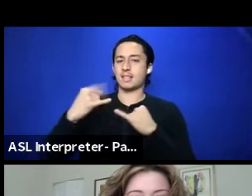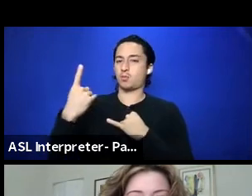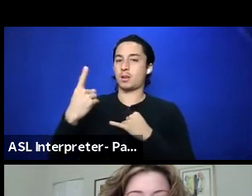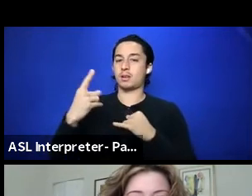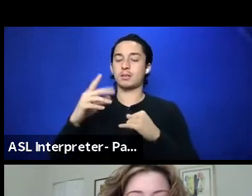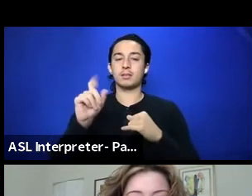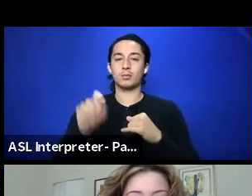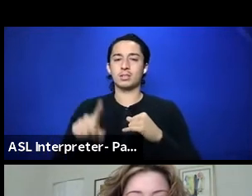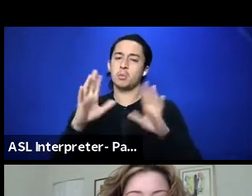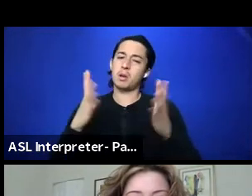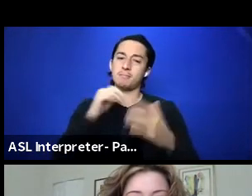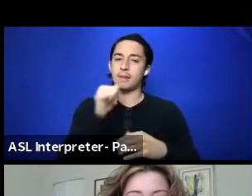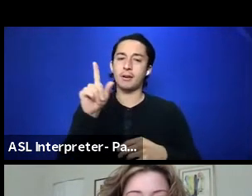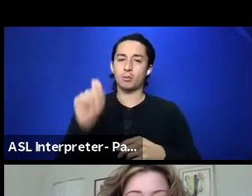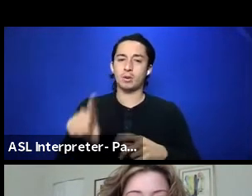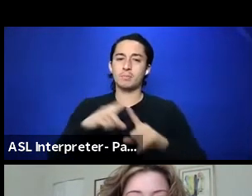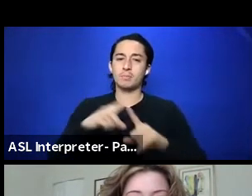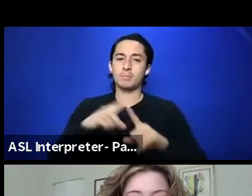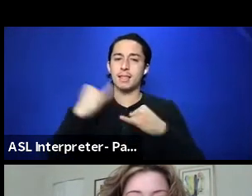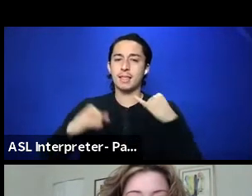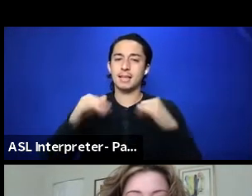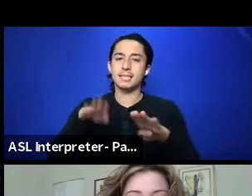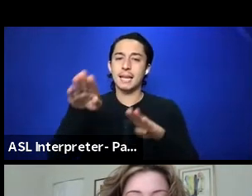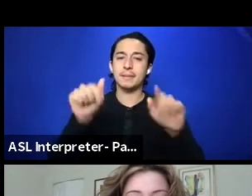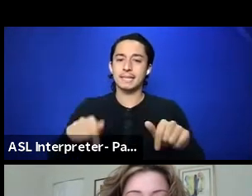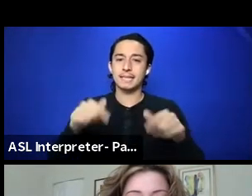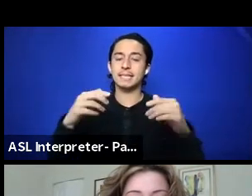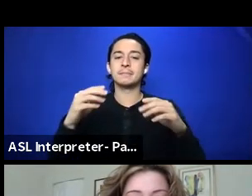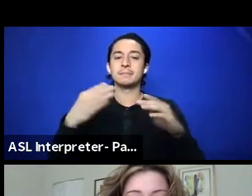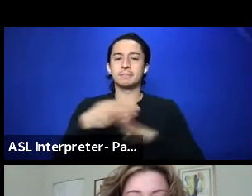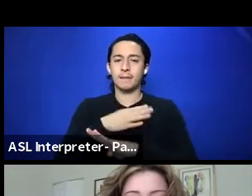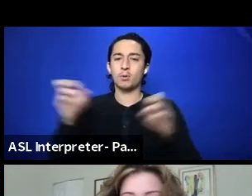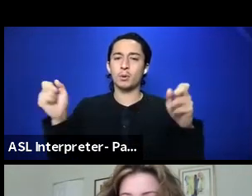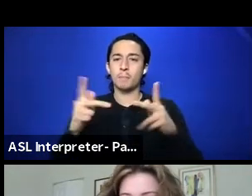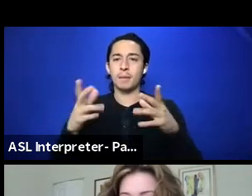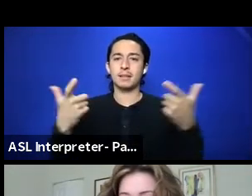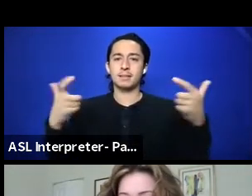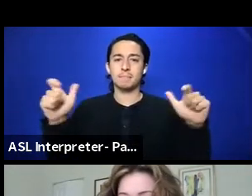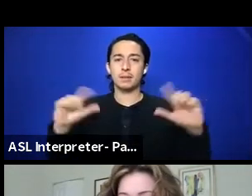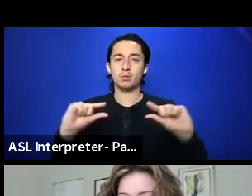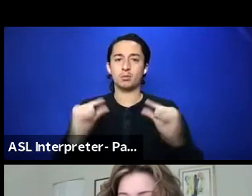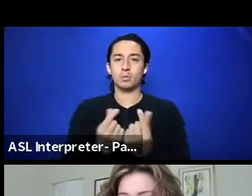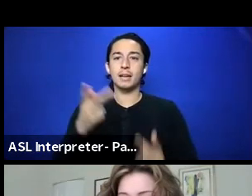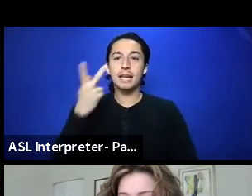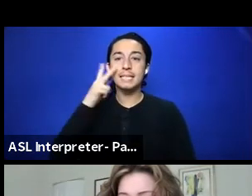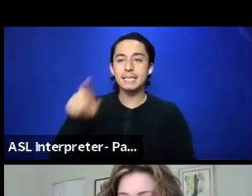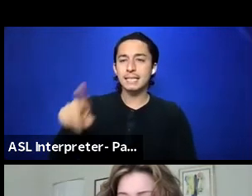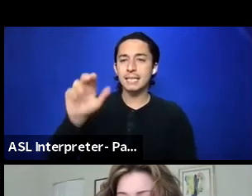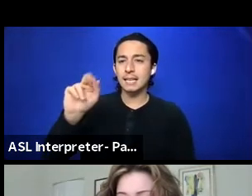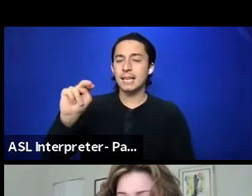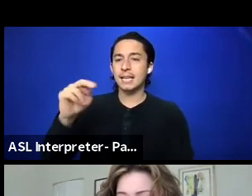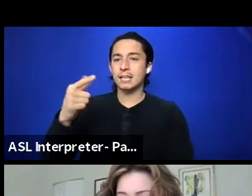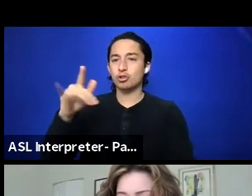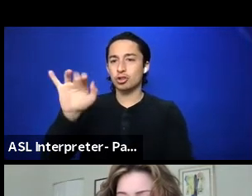question, but last step of this before we break to the big group. I see, is that an Angie hand?